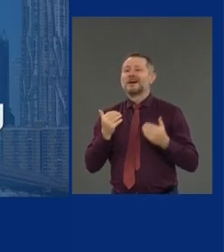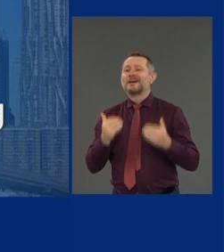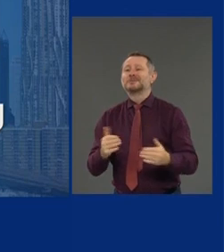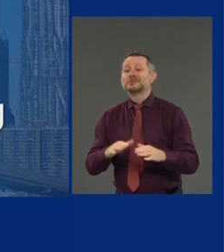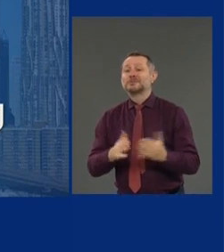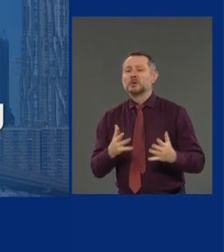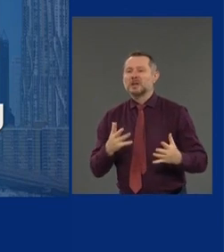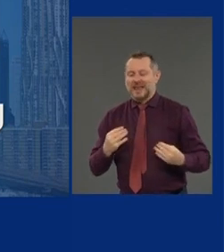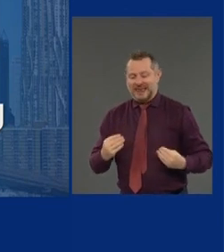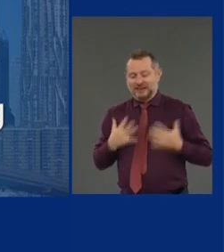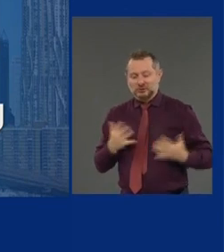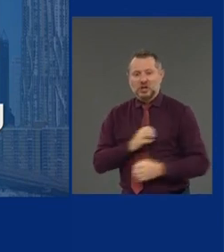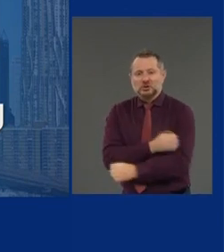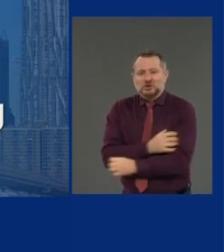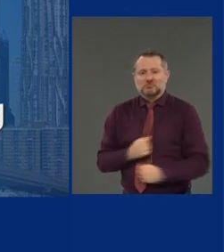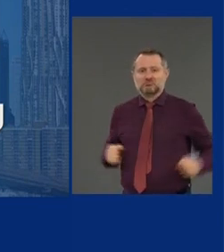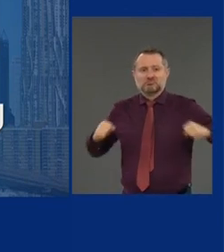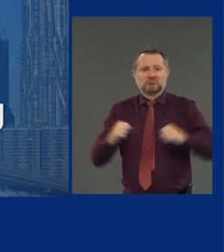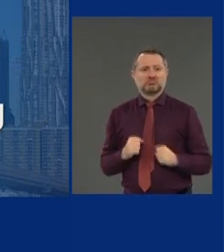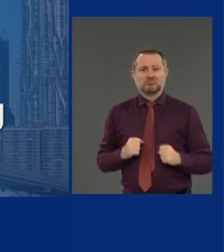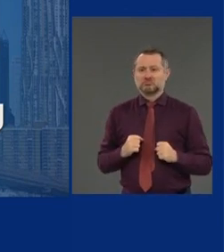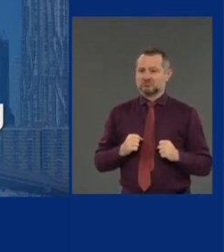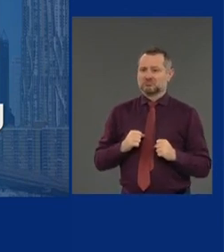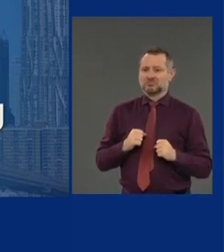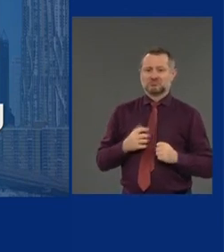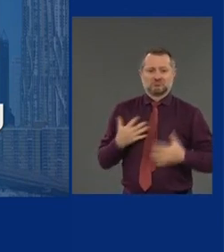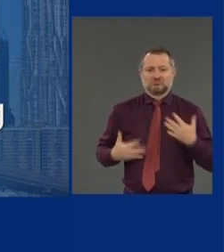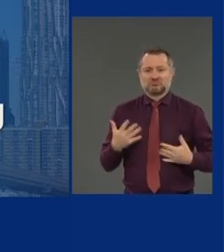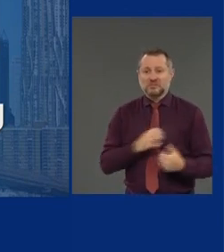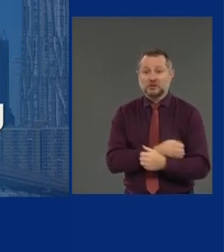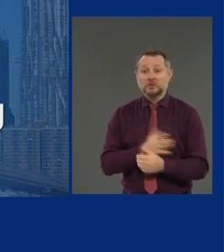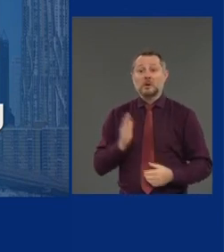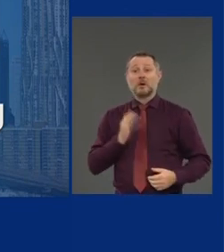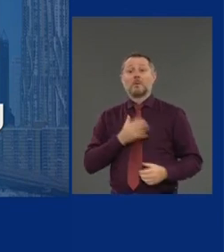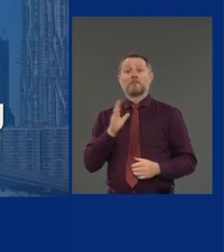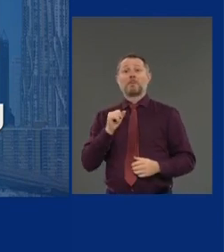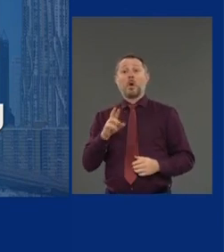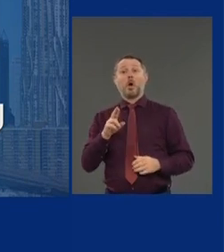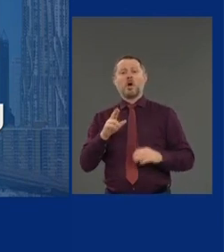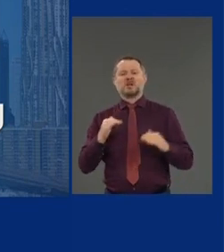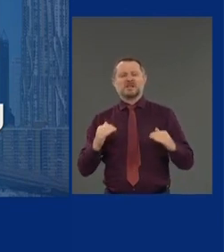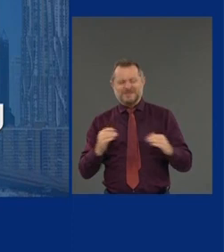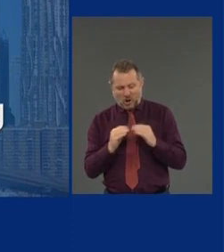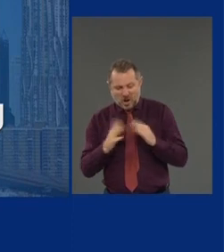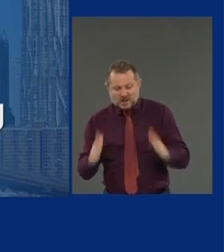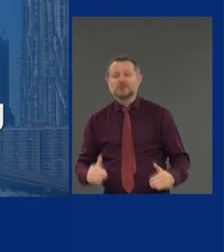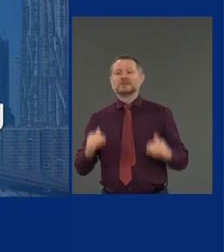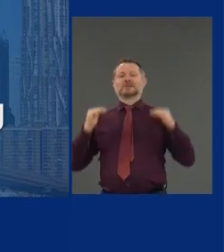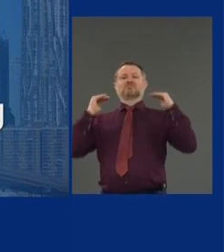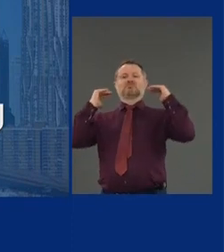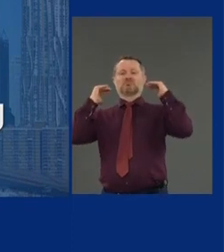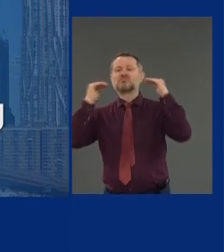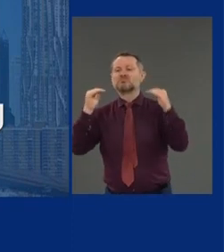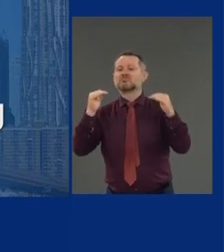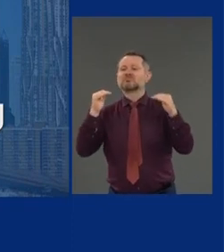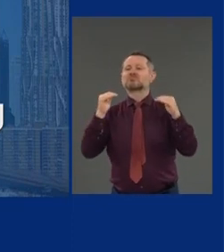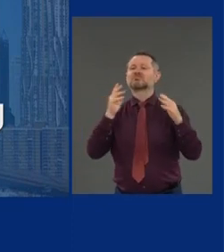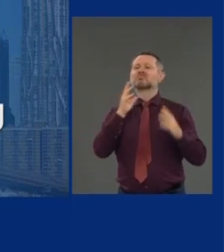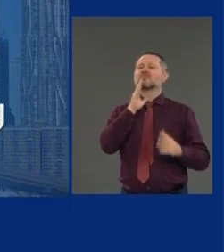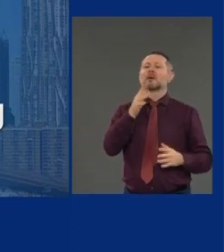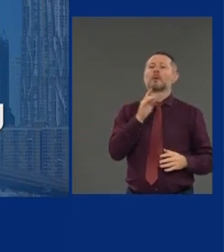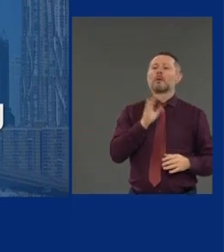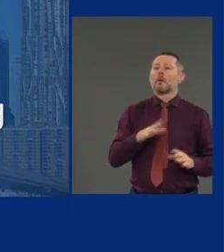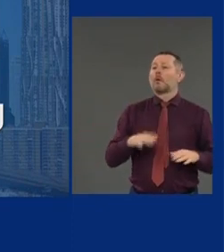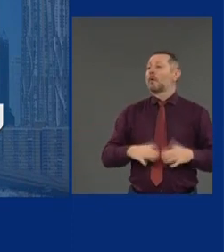the reopening. Let's set the bar a little higher. Let's not just reopen, but let's have an